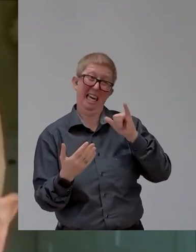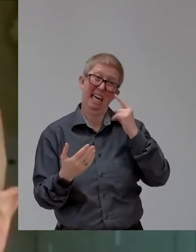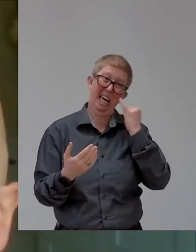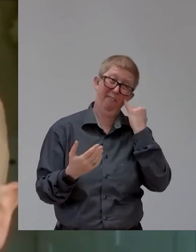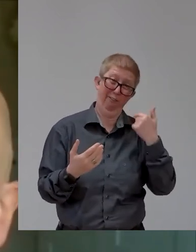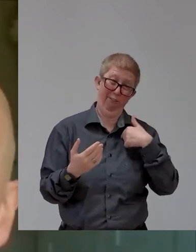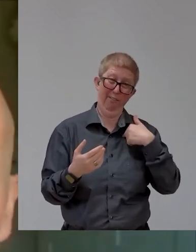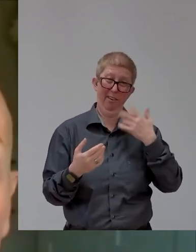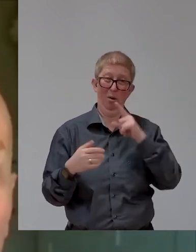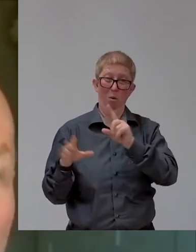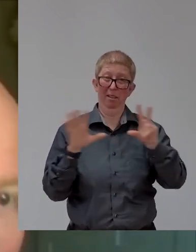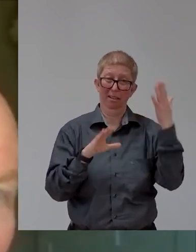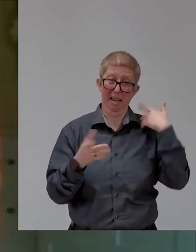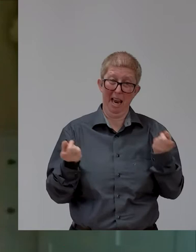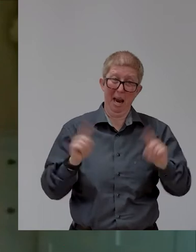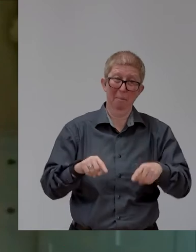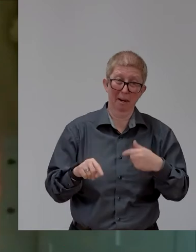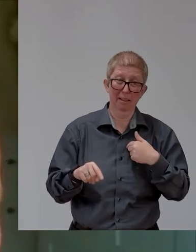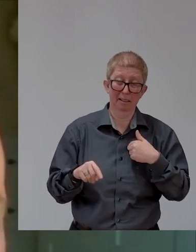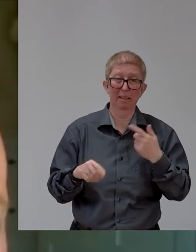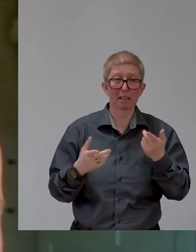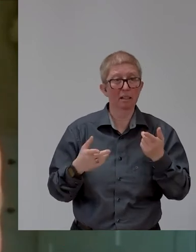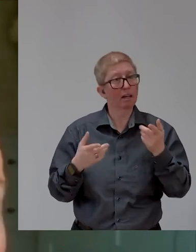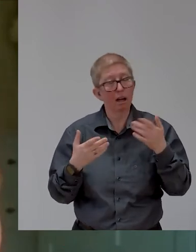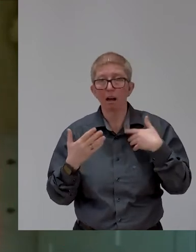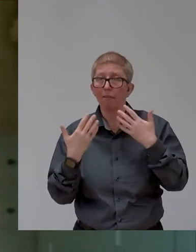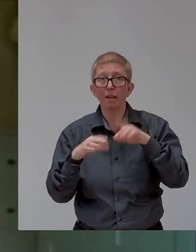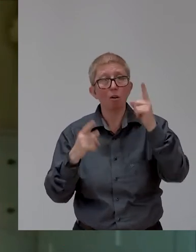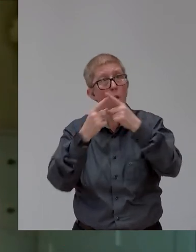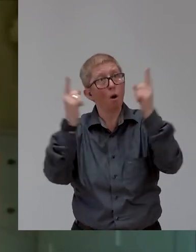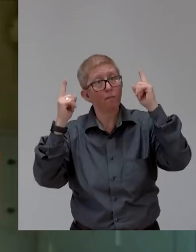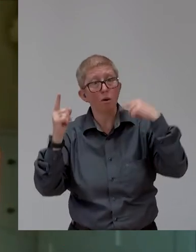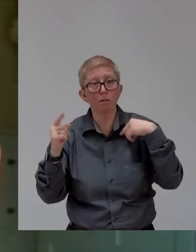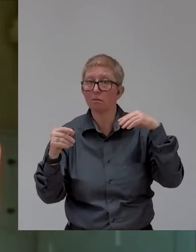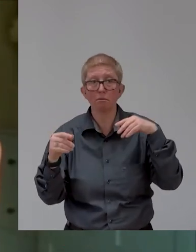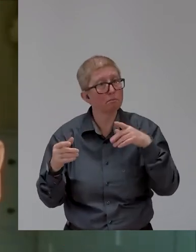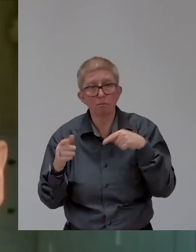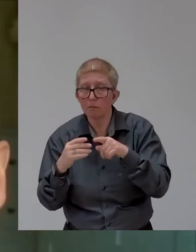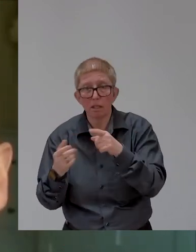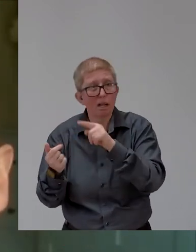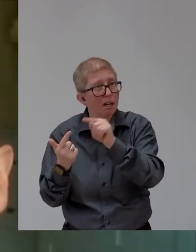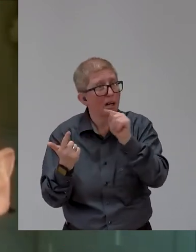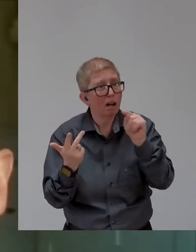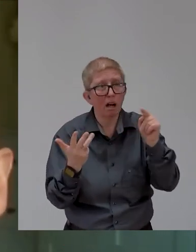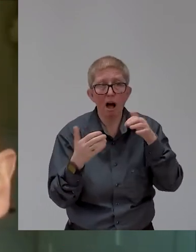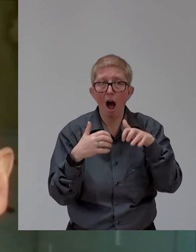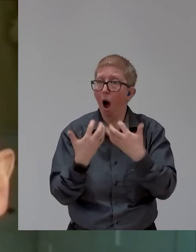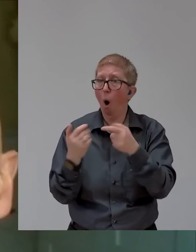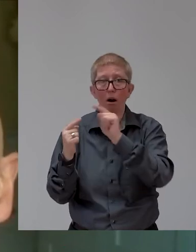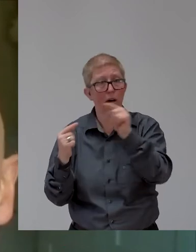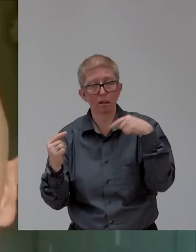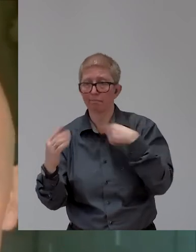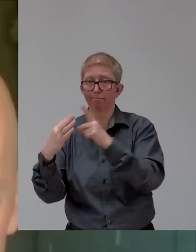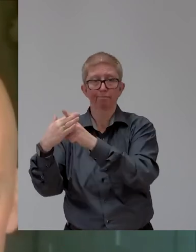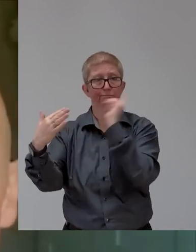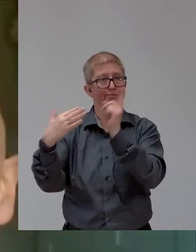there, how would I have reacted? And probably in a different way. And, and for that reason, some of those people are not getting into